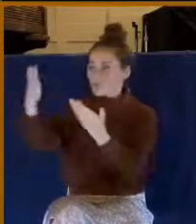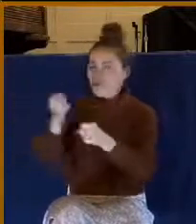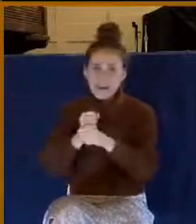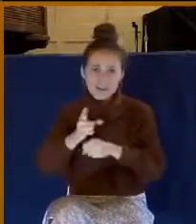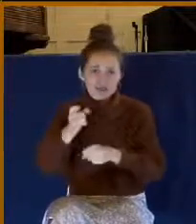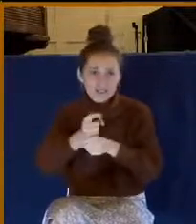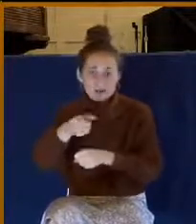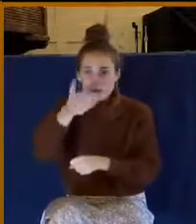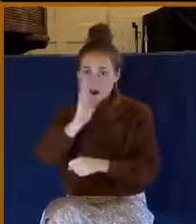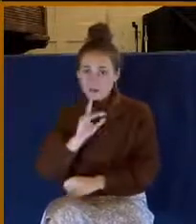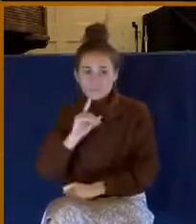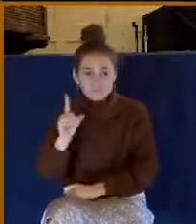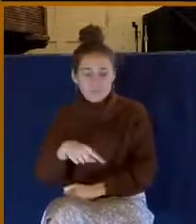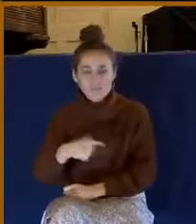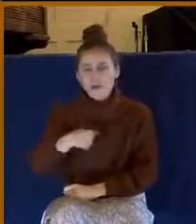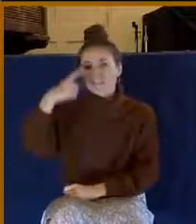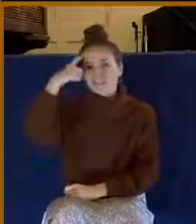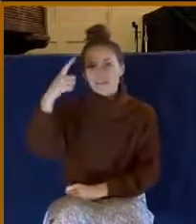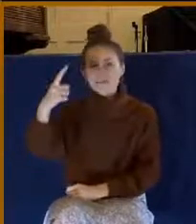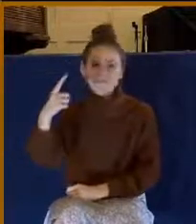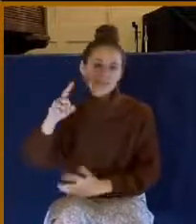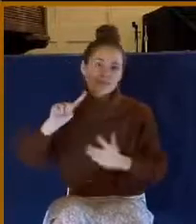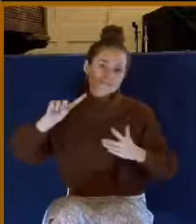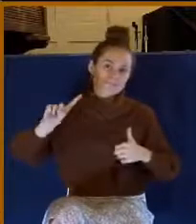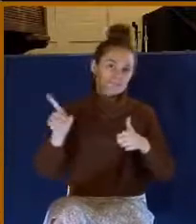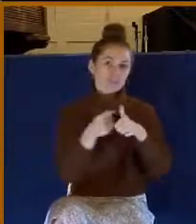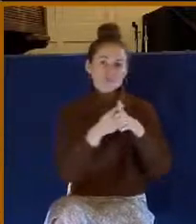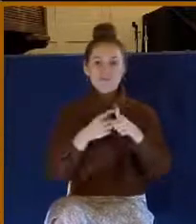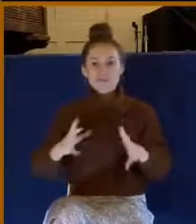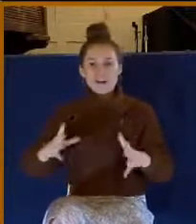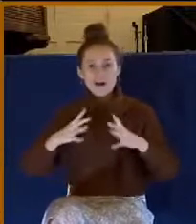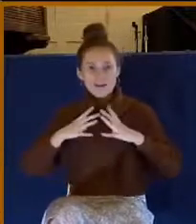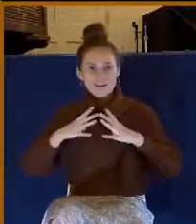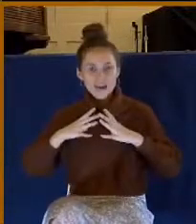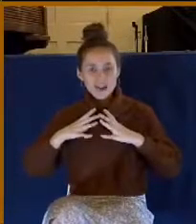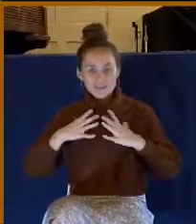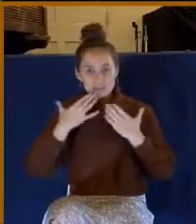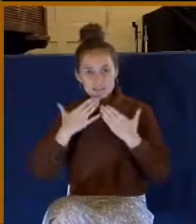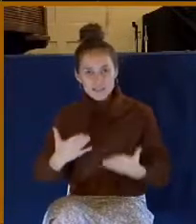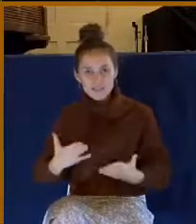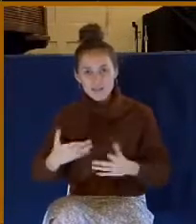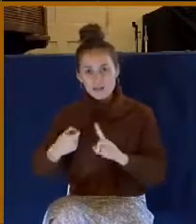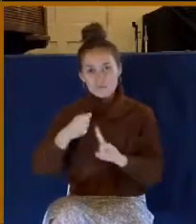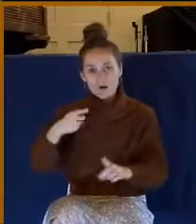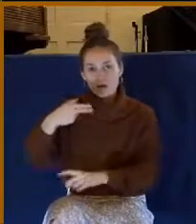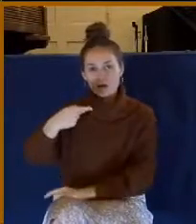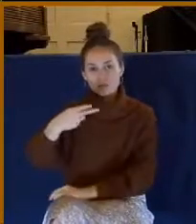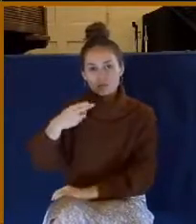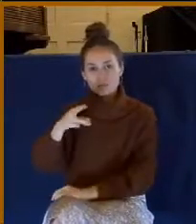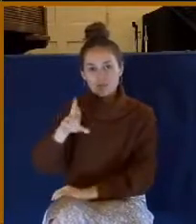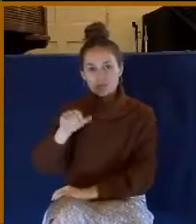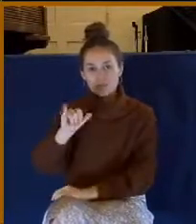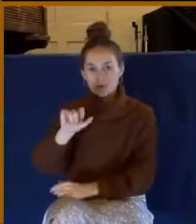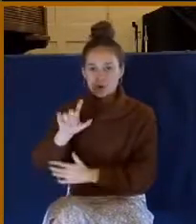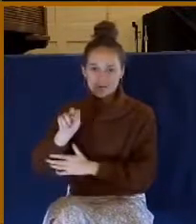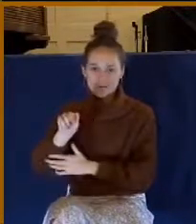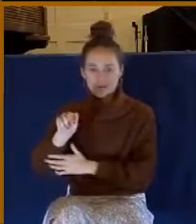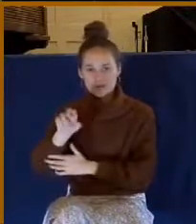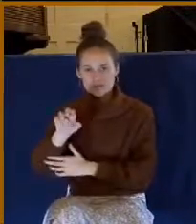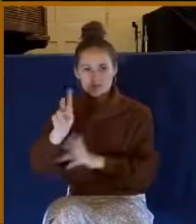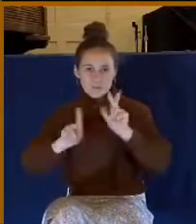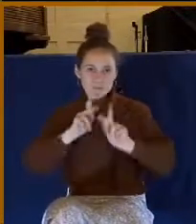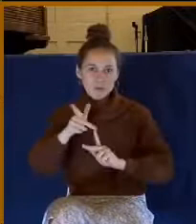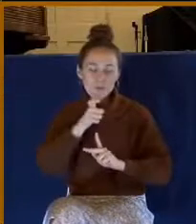I think that the original holiday of thanksgiving really comes from the Puritans who were steeped in the Old Testament. And they understood these